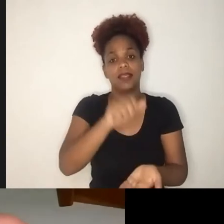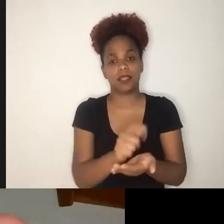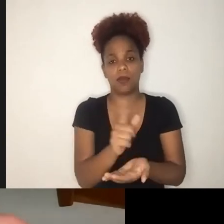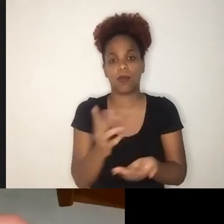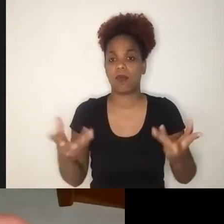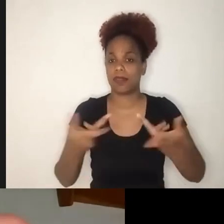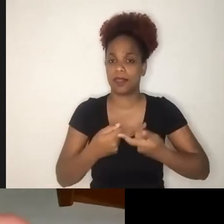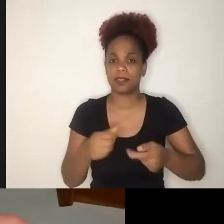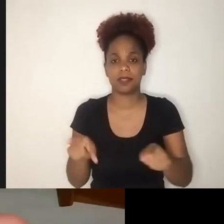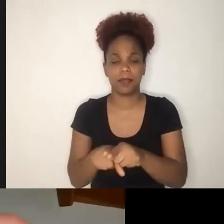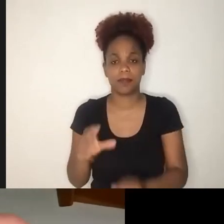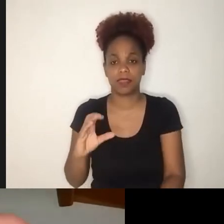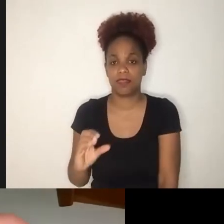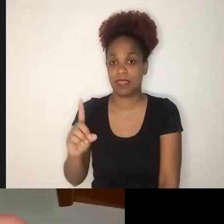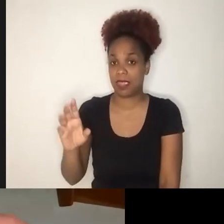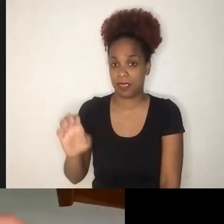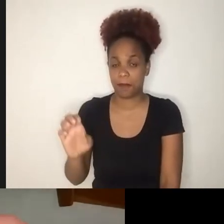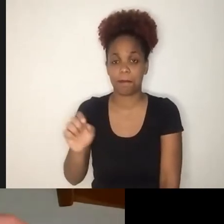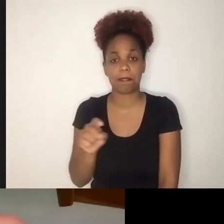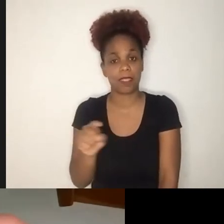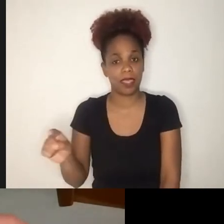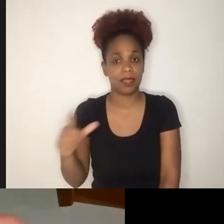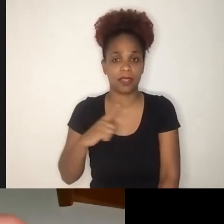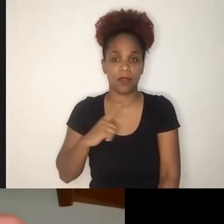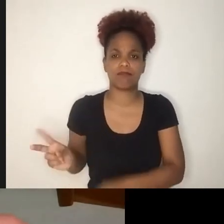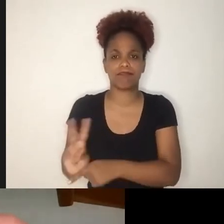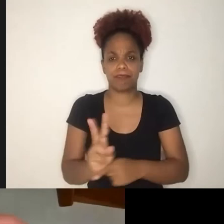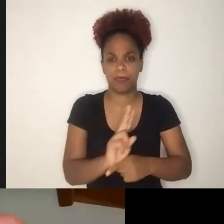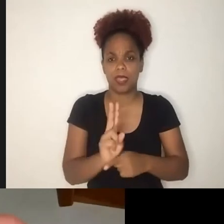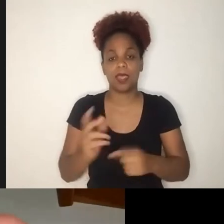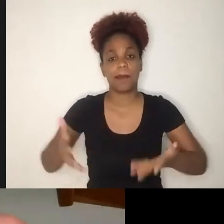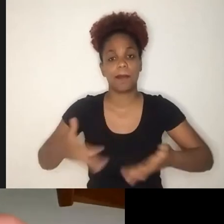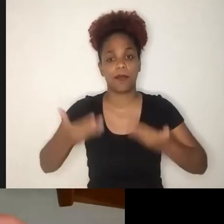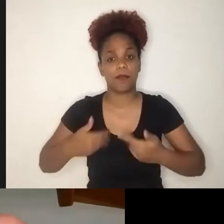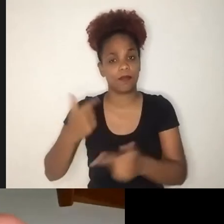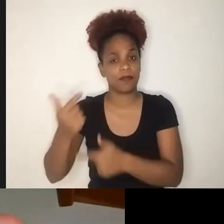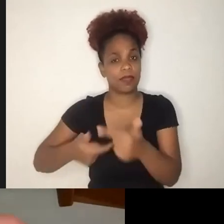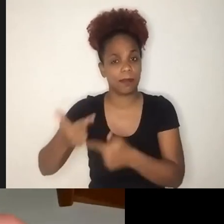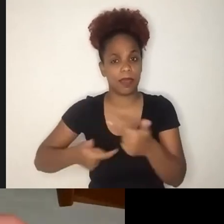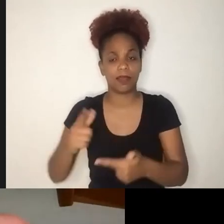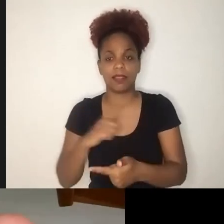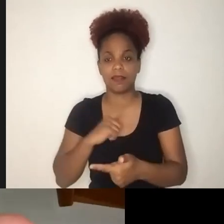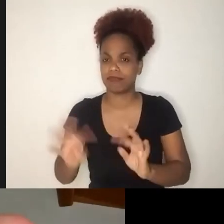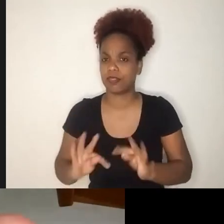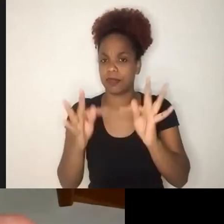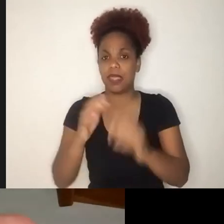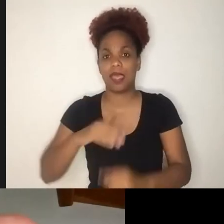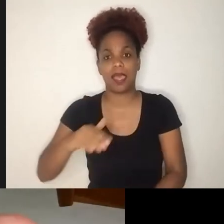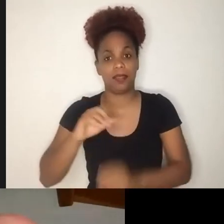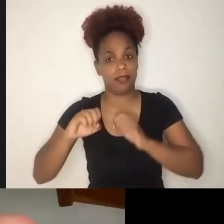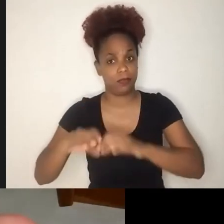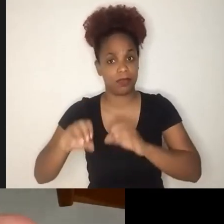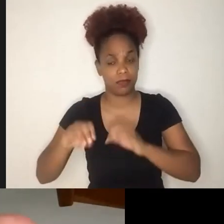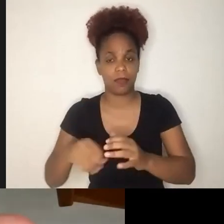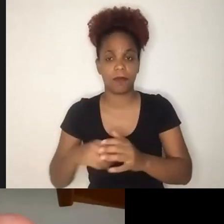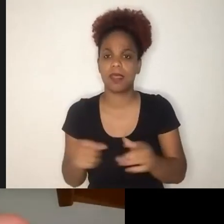supervising and promoting work on educational technology, the assessment of social